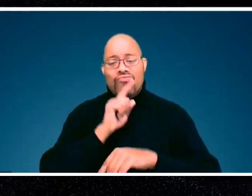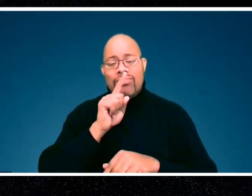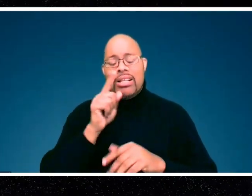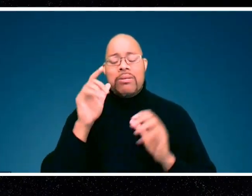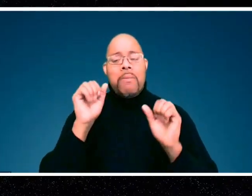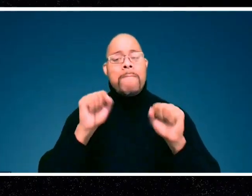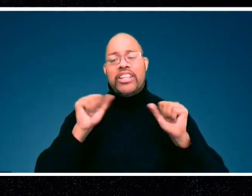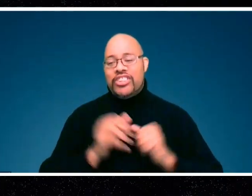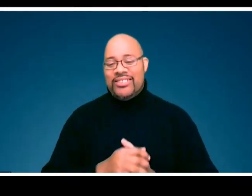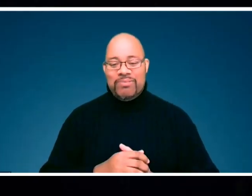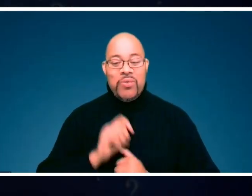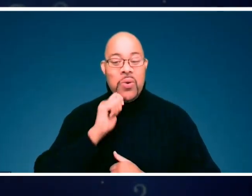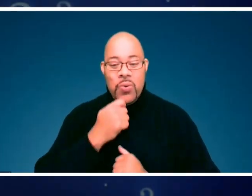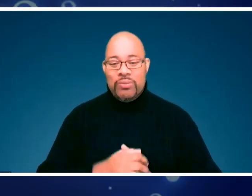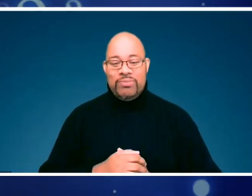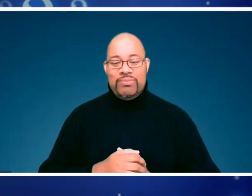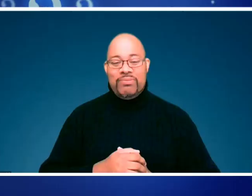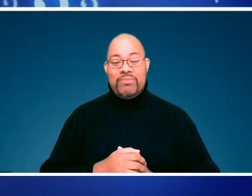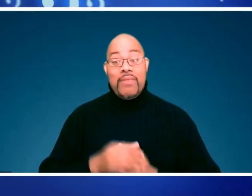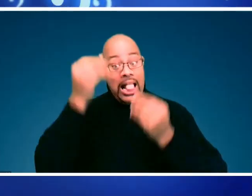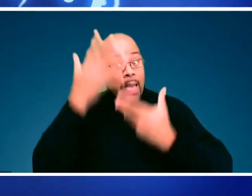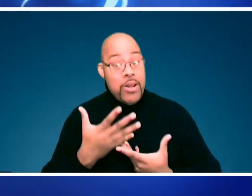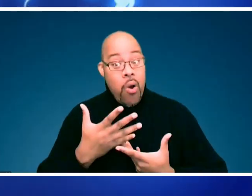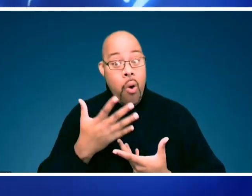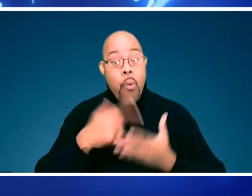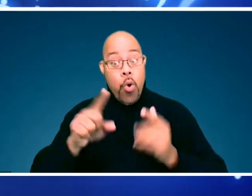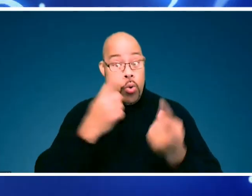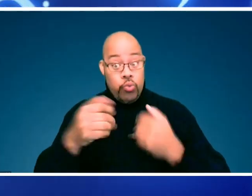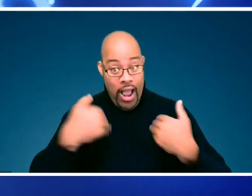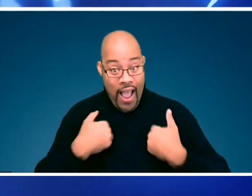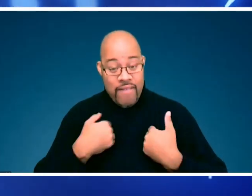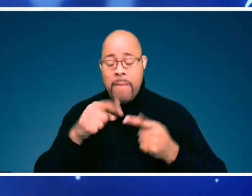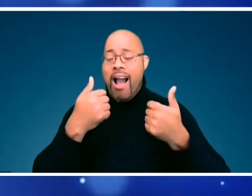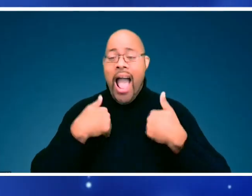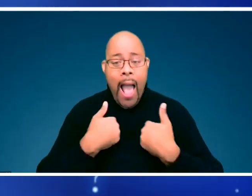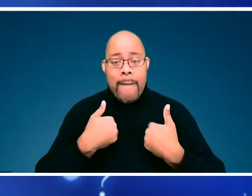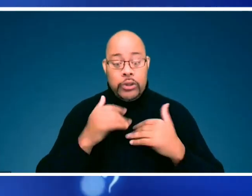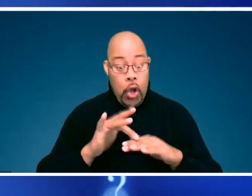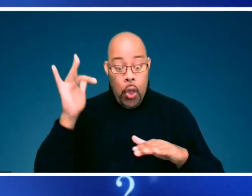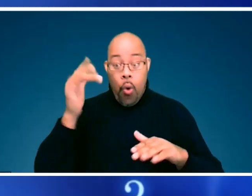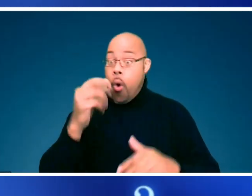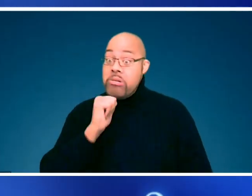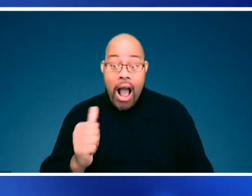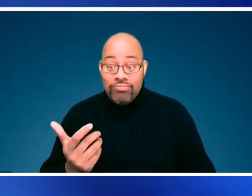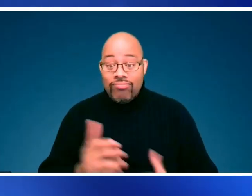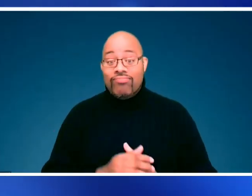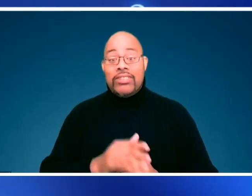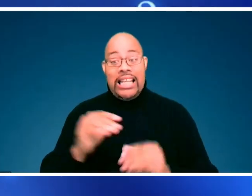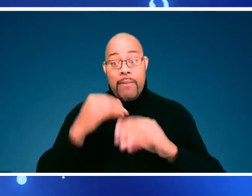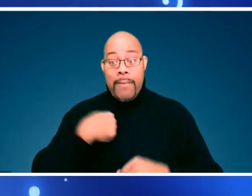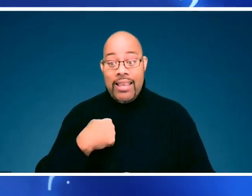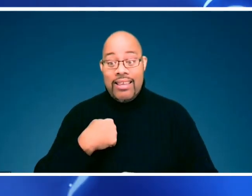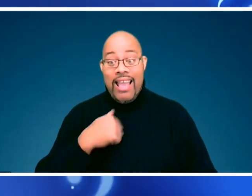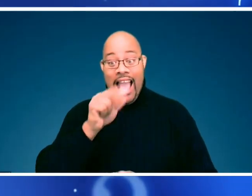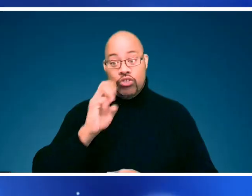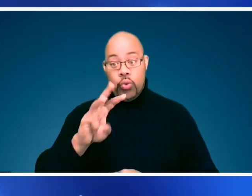Cool. Let me know what questions you have about animals glowing or otherwise by emailing me at